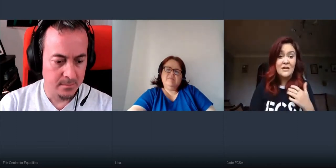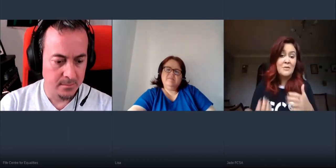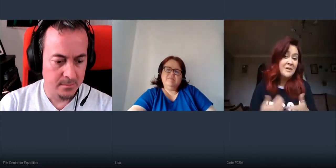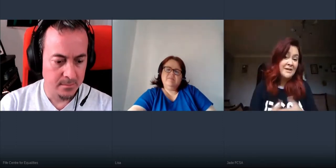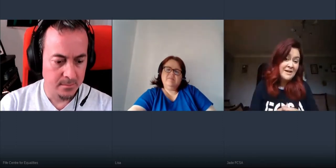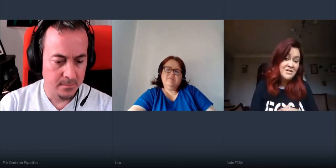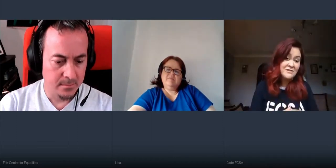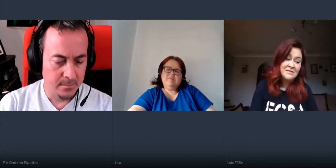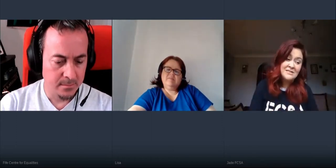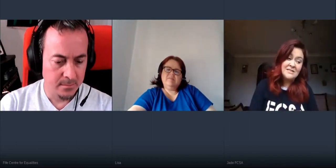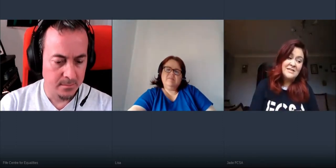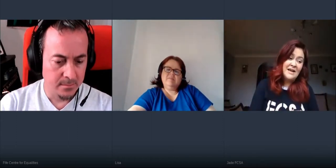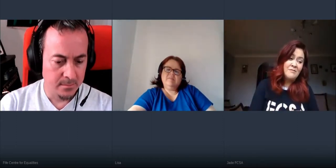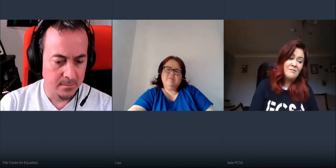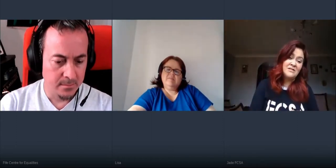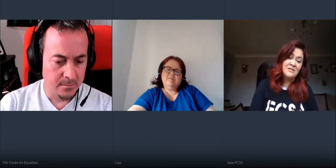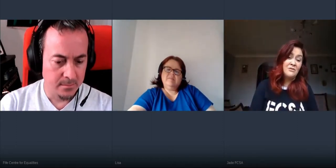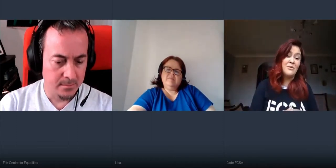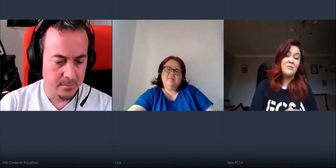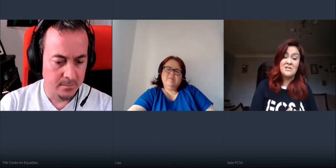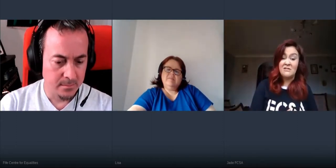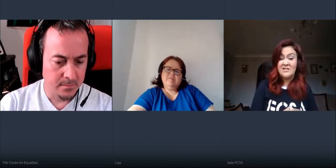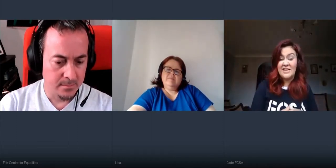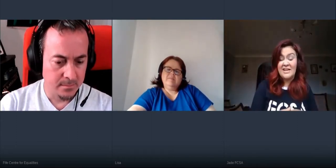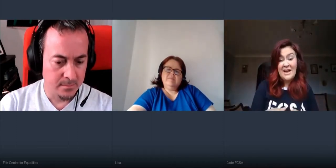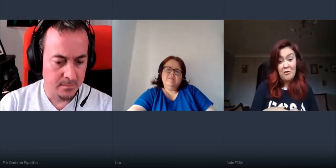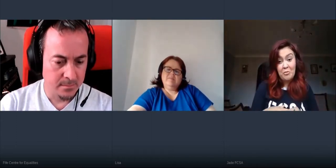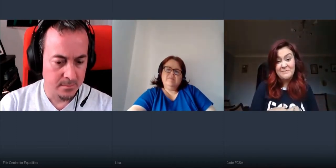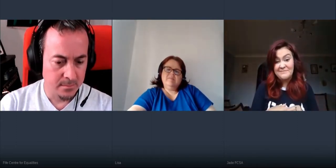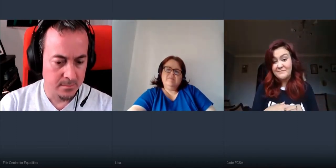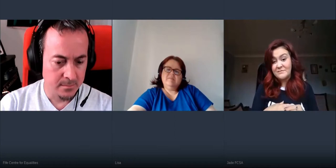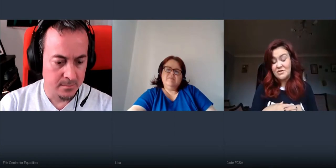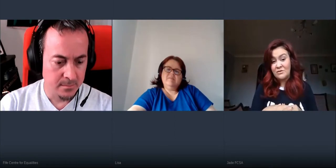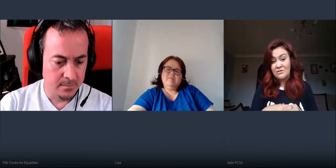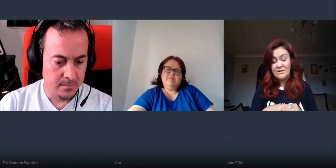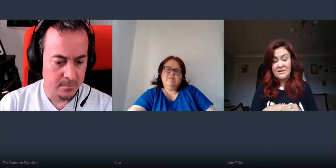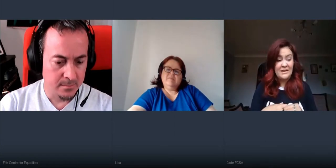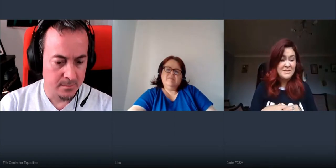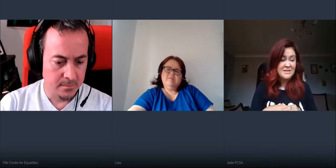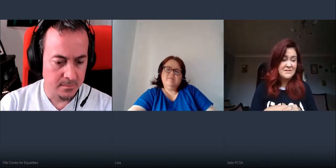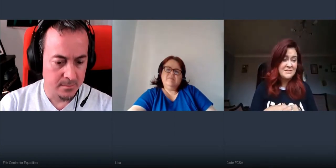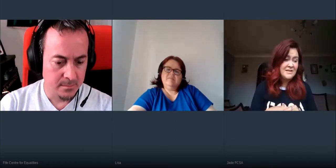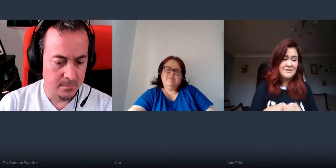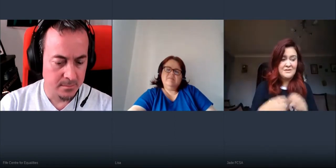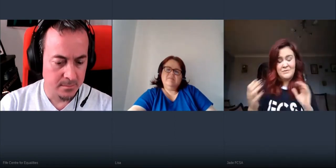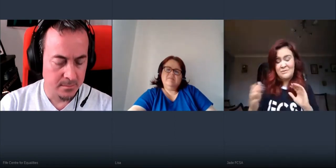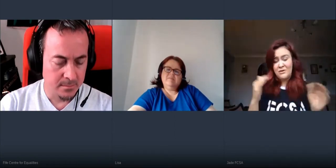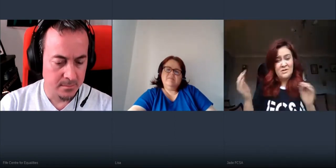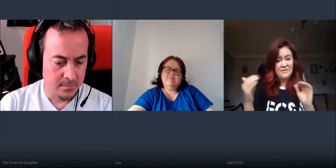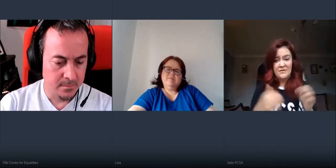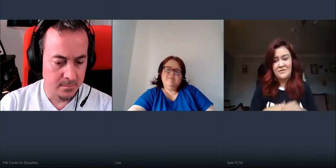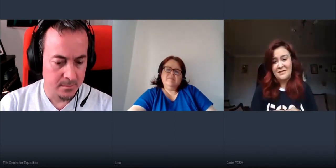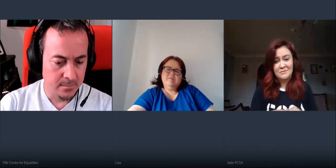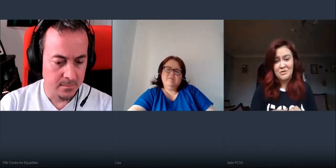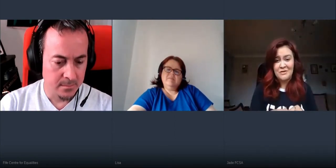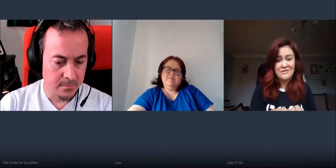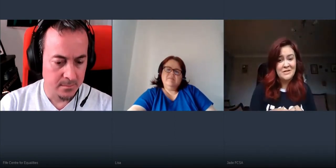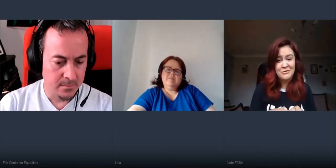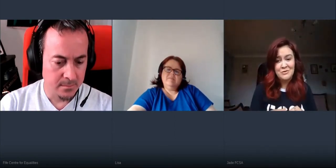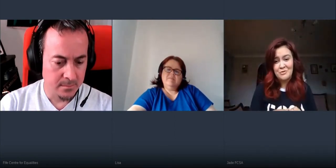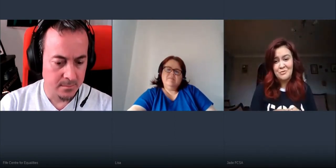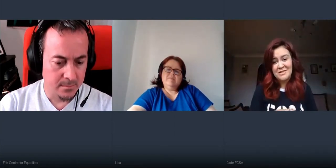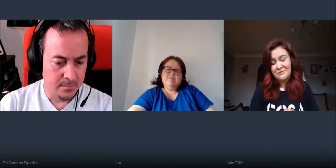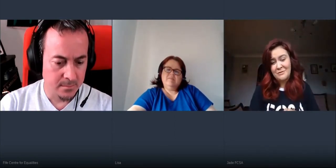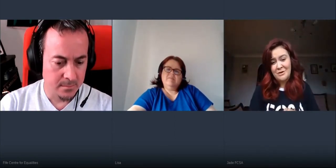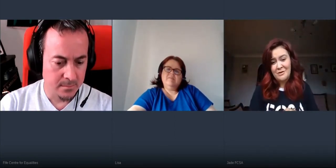still have people engaging and to know that we were still here to kind of help so yeah we did there was lots of other things i'm sure you've seen on